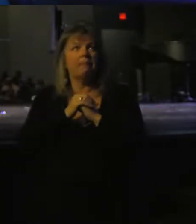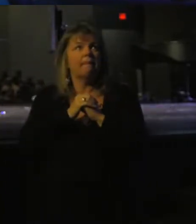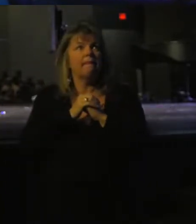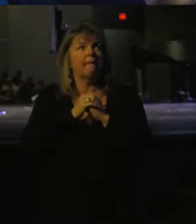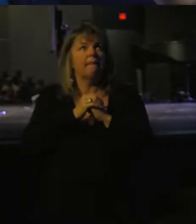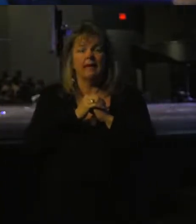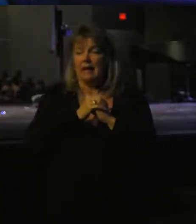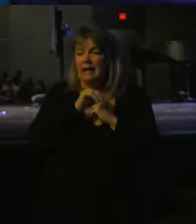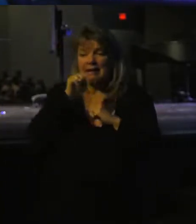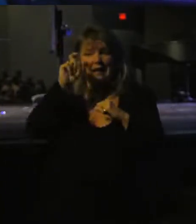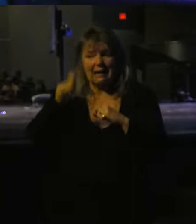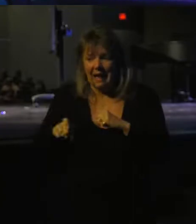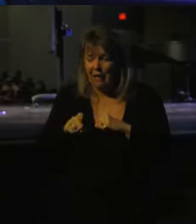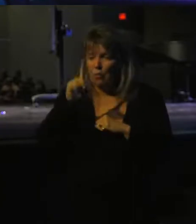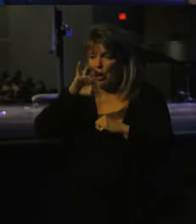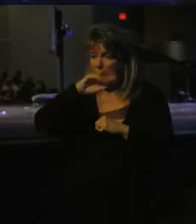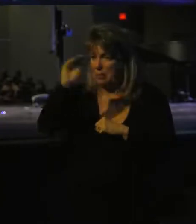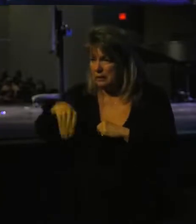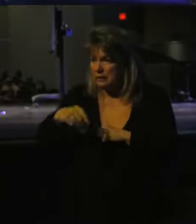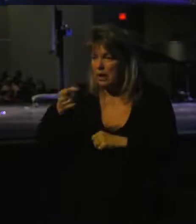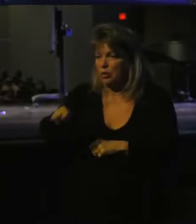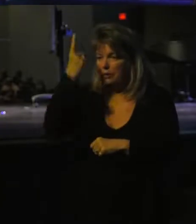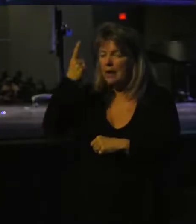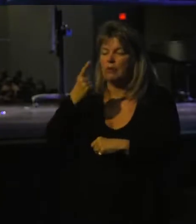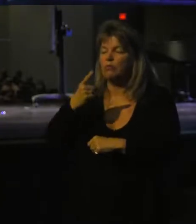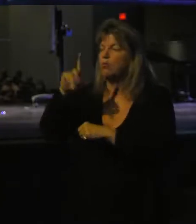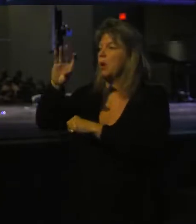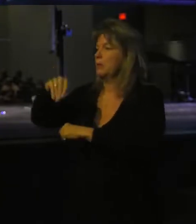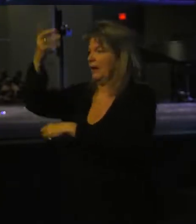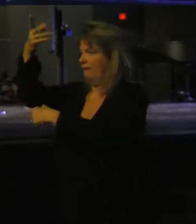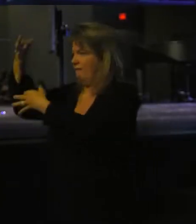While he did not have complete understanding, he had complete faith.